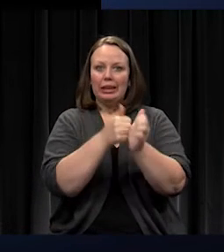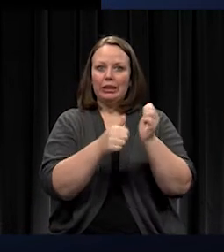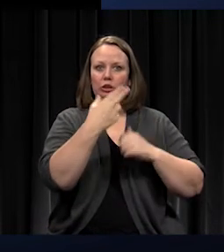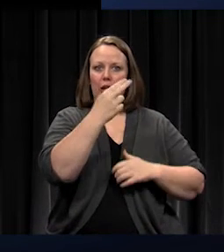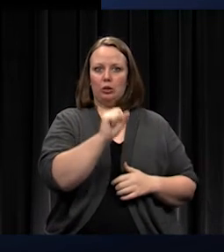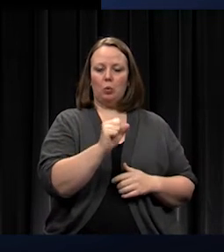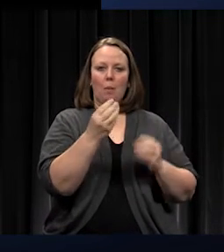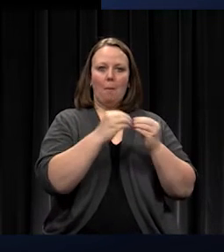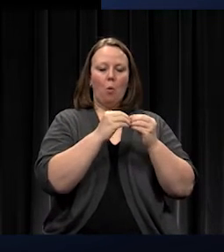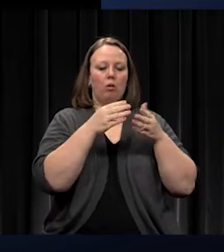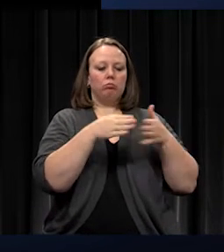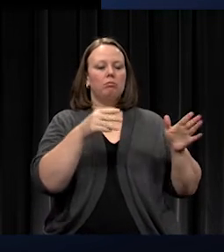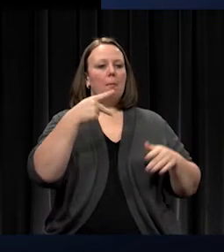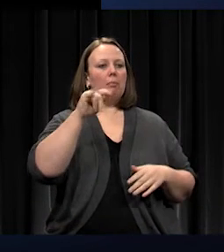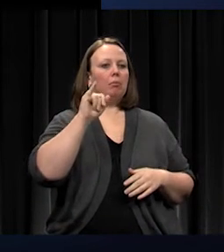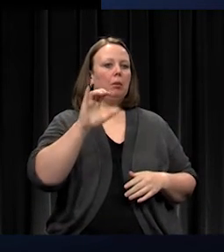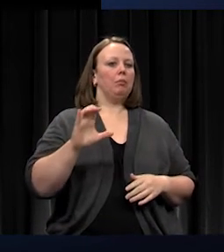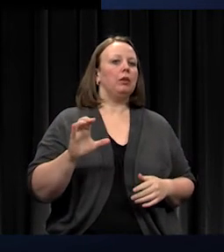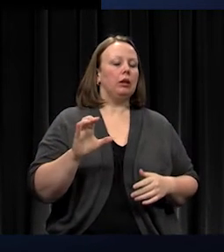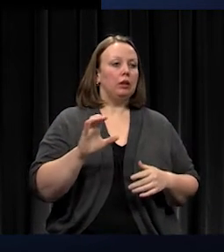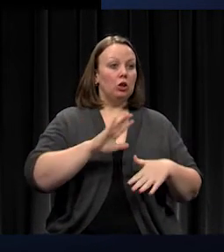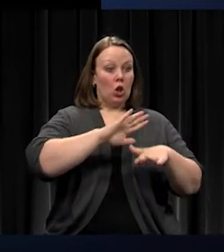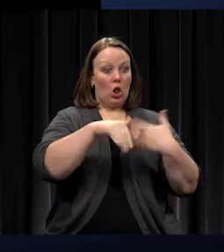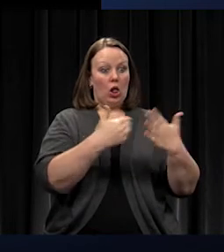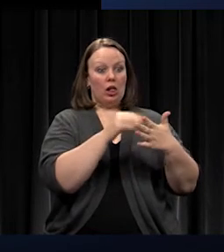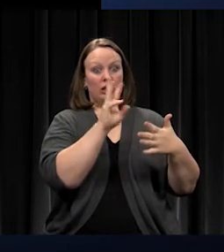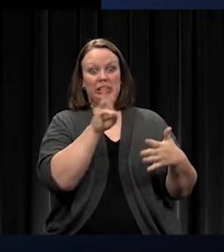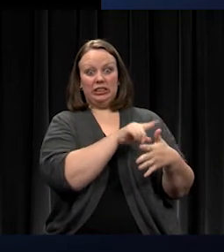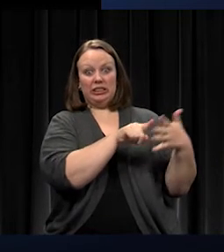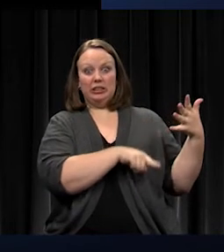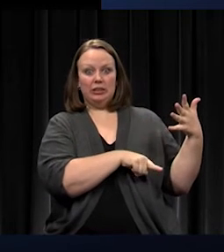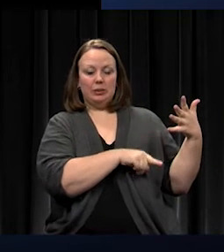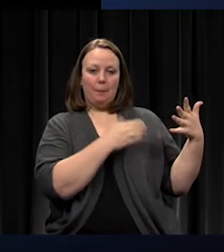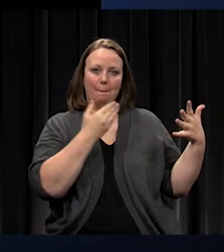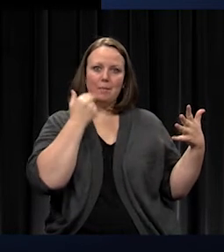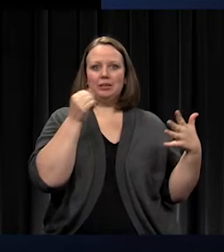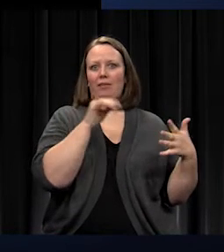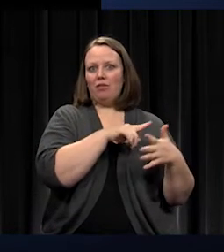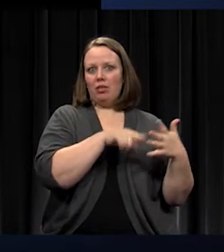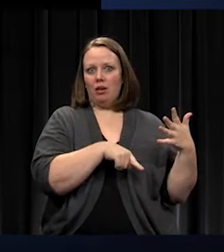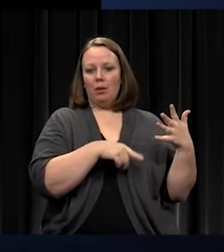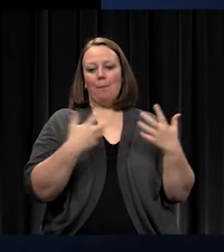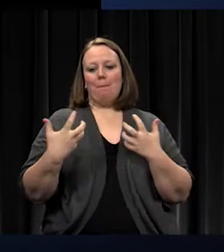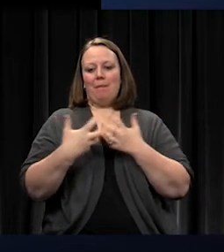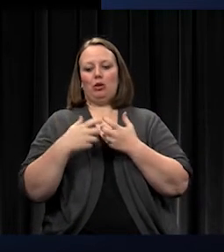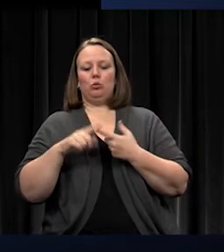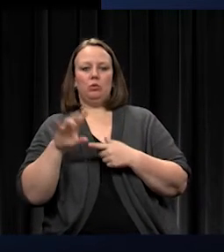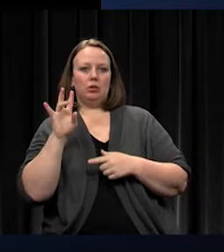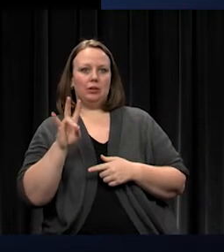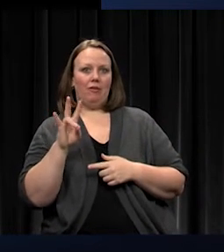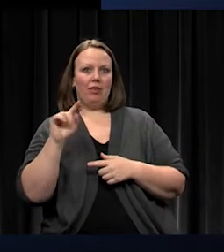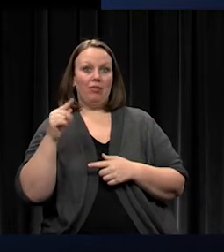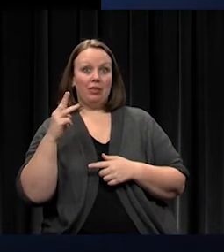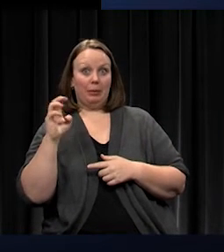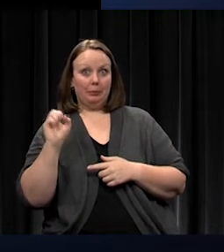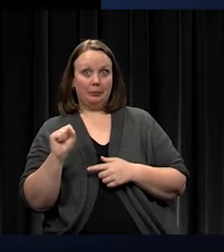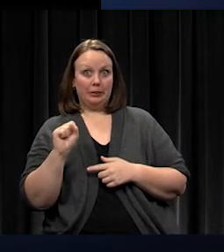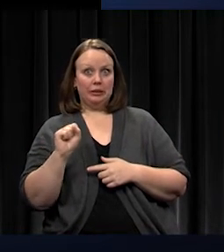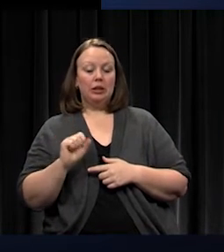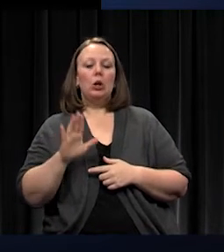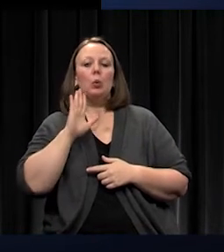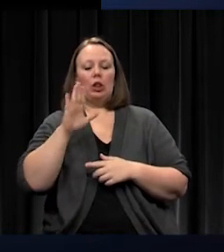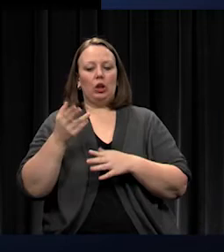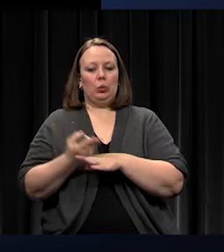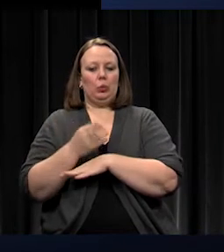that takes those six and the best of it and matches it up to those seven themes and take a recommendation out to the